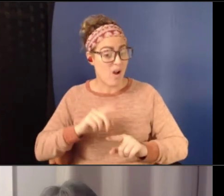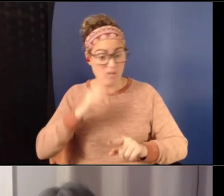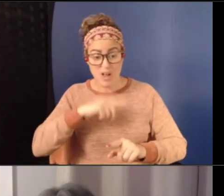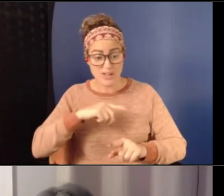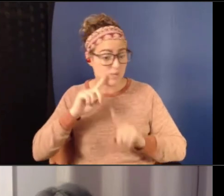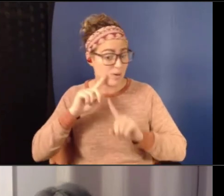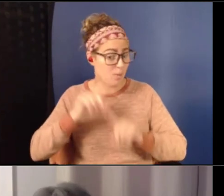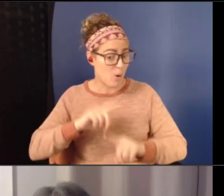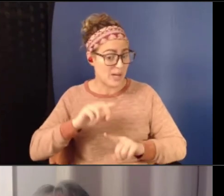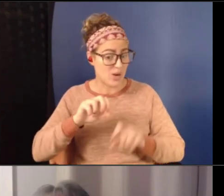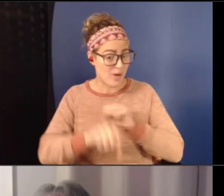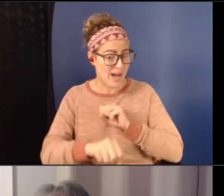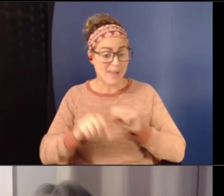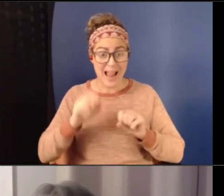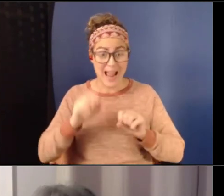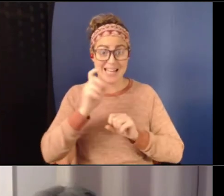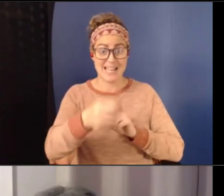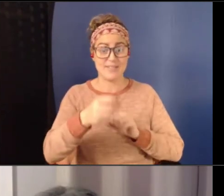this?